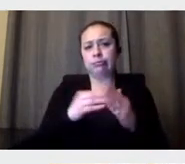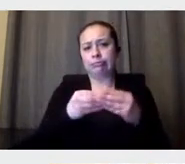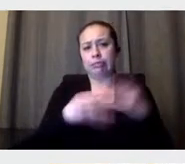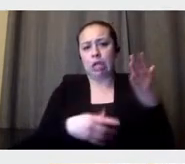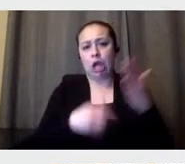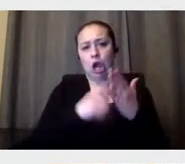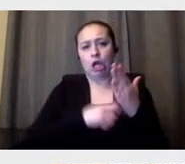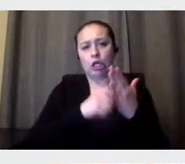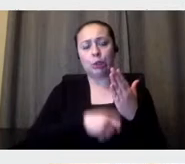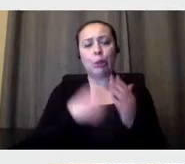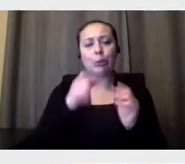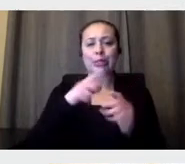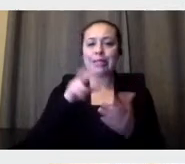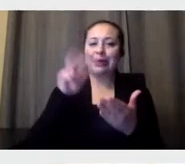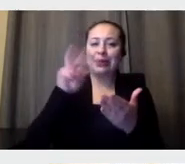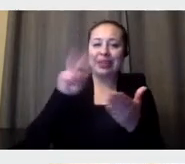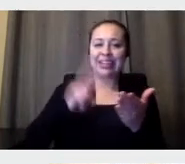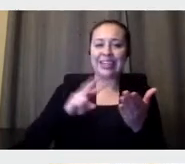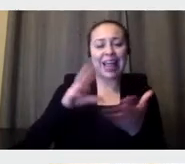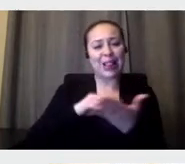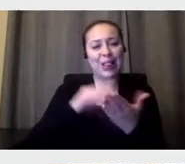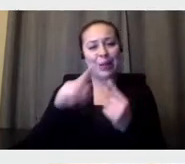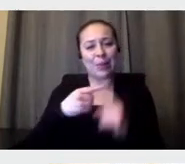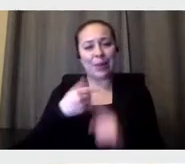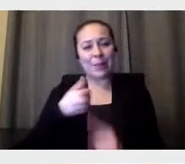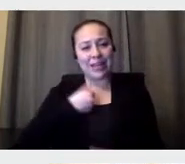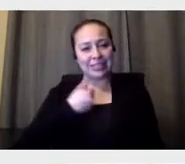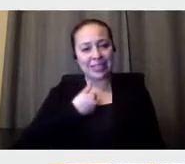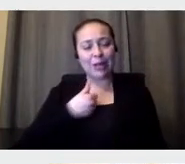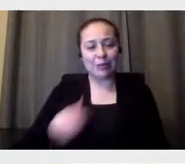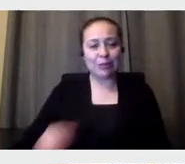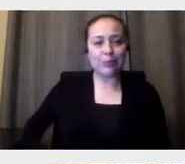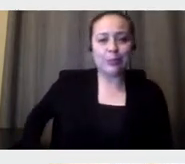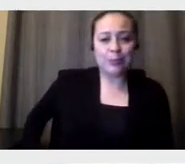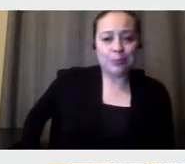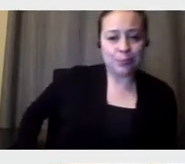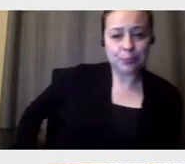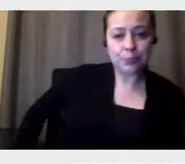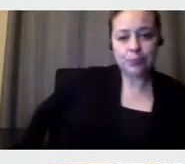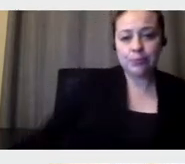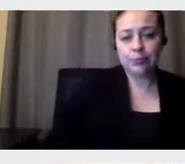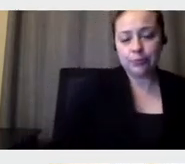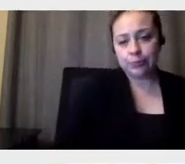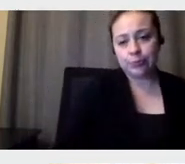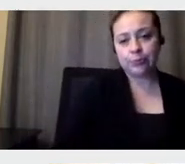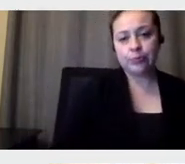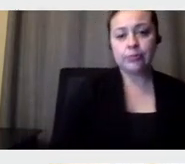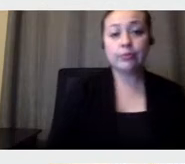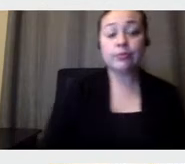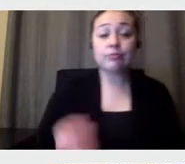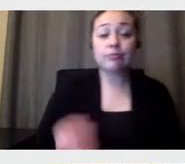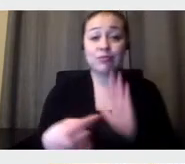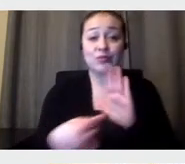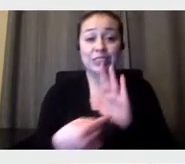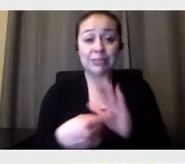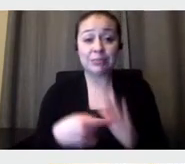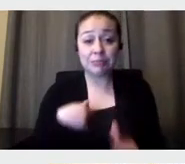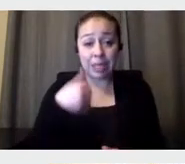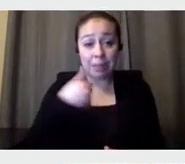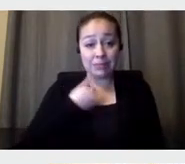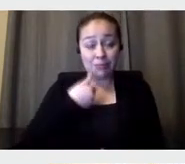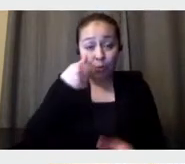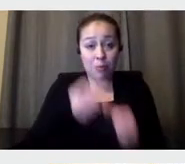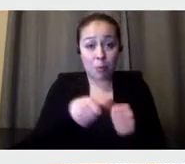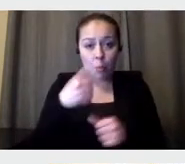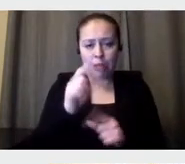to know me a bit. For example, when I remember, uh, situation where I, I,